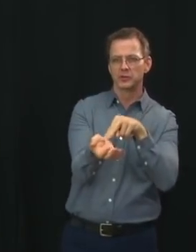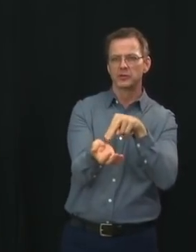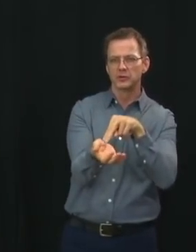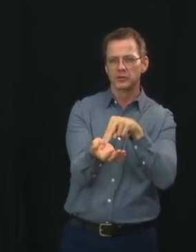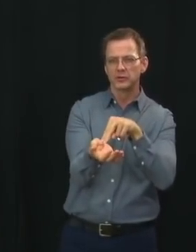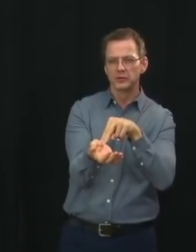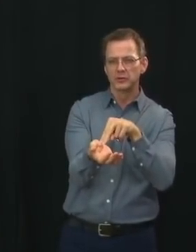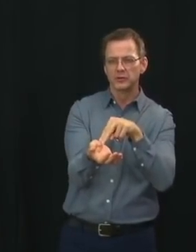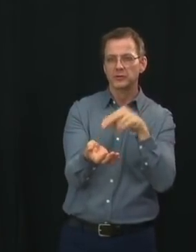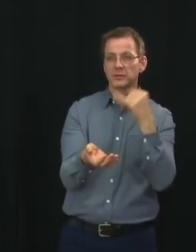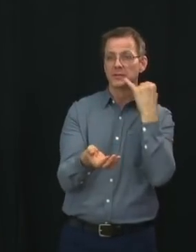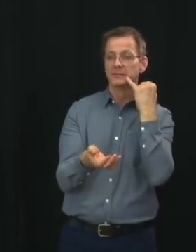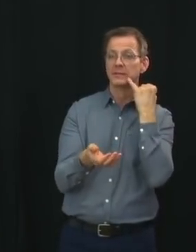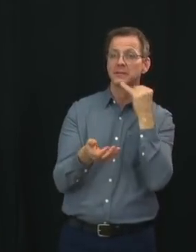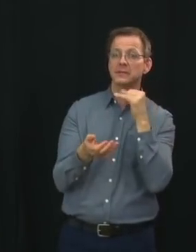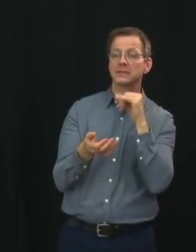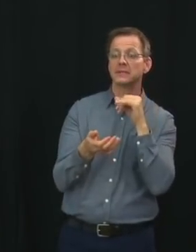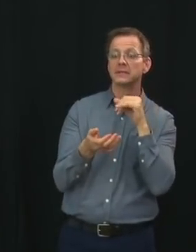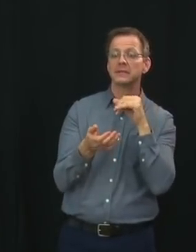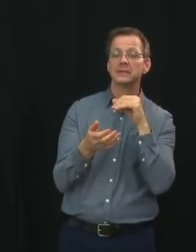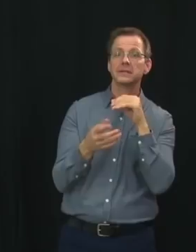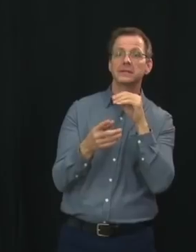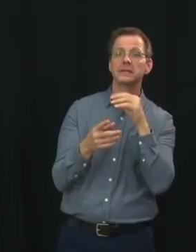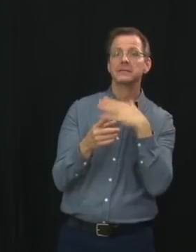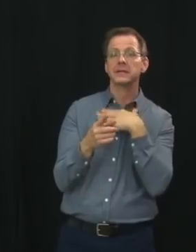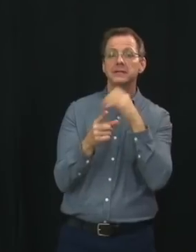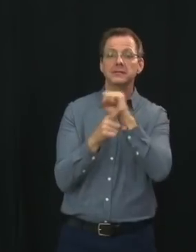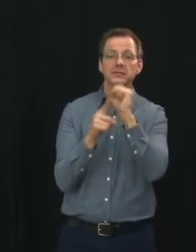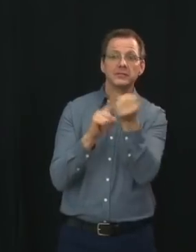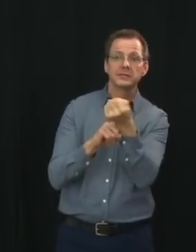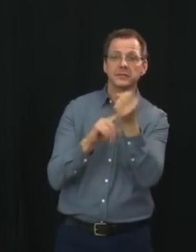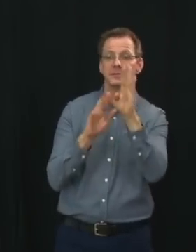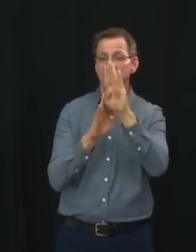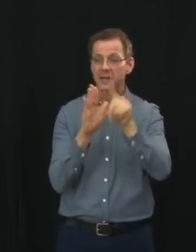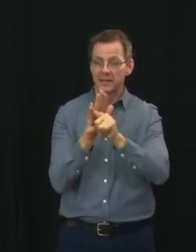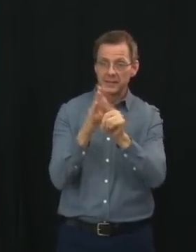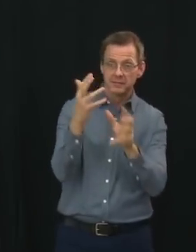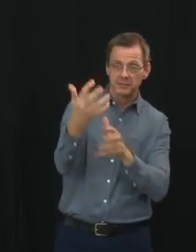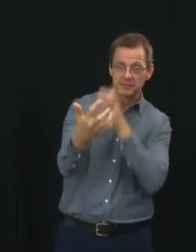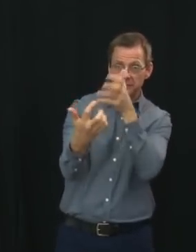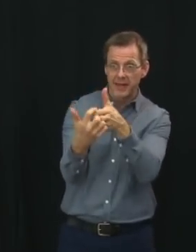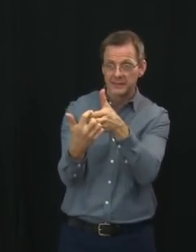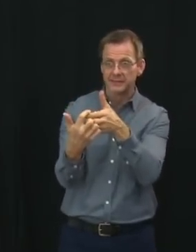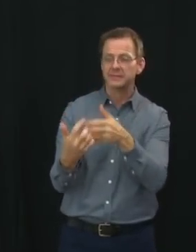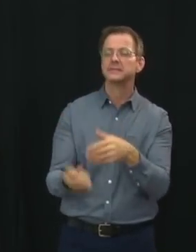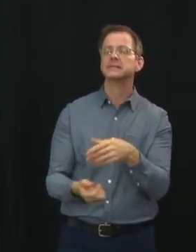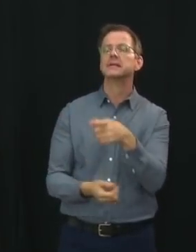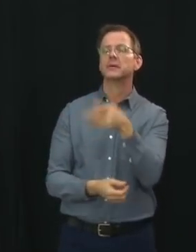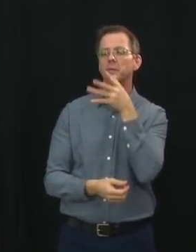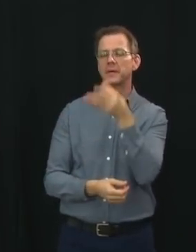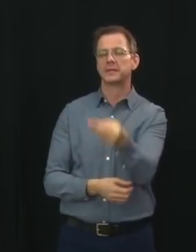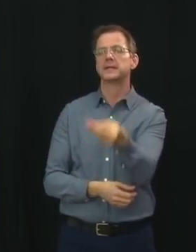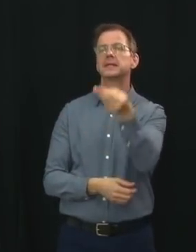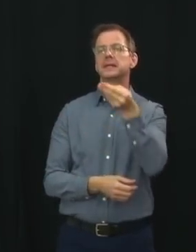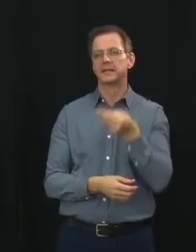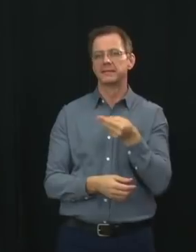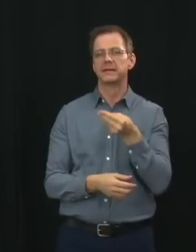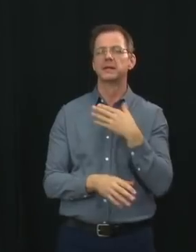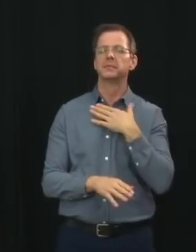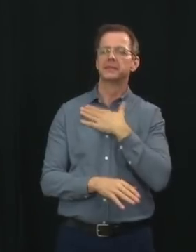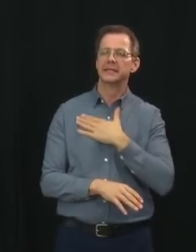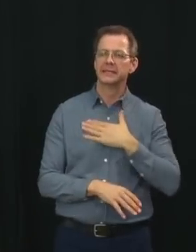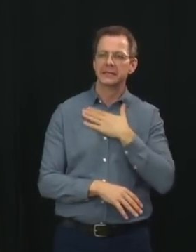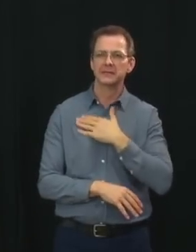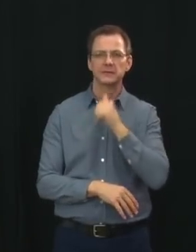a prescription as they will be unable to give it to you. Paxlovid must be started within five days of symptoms, so